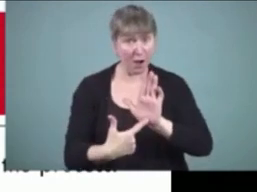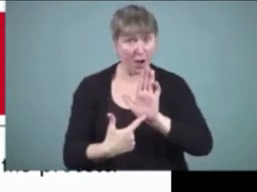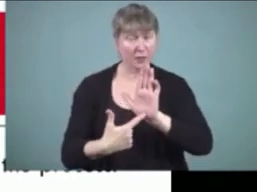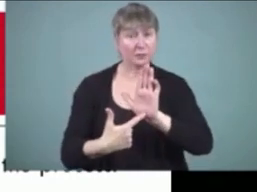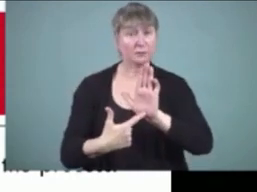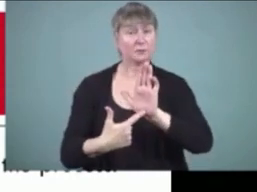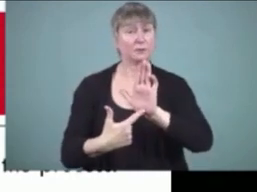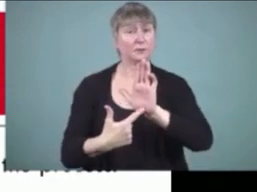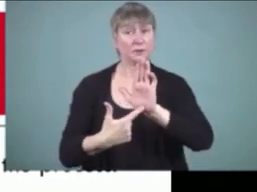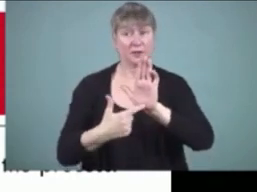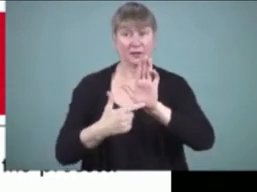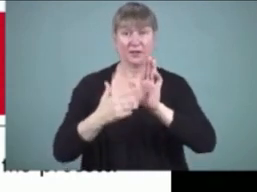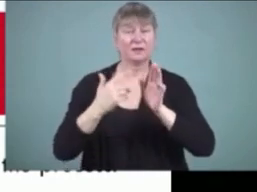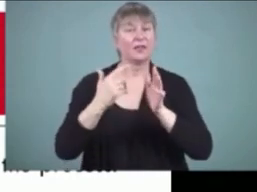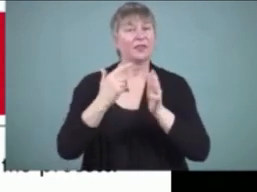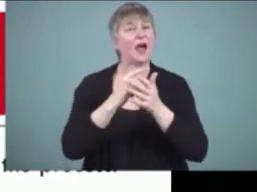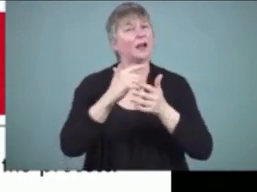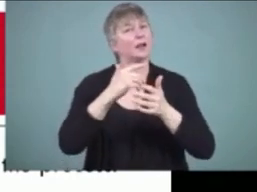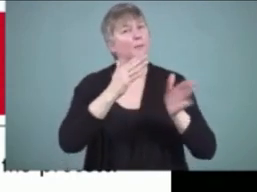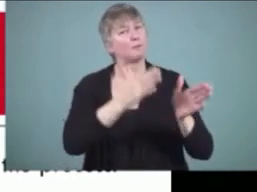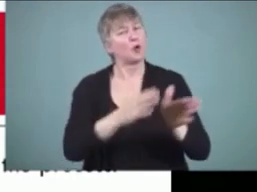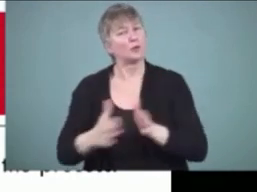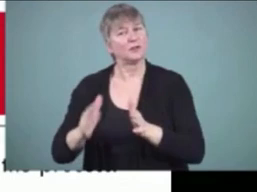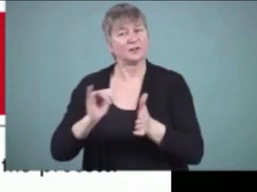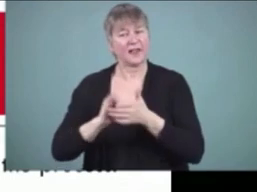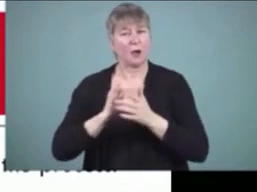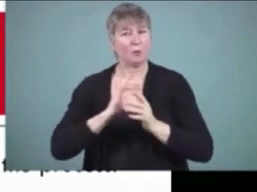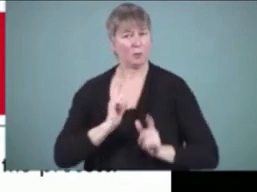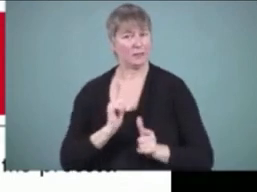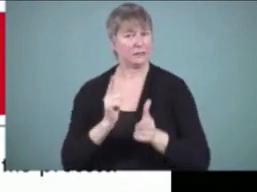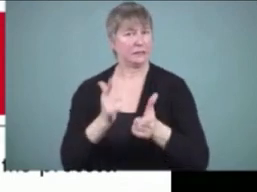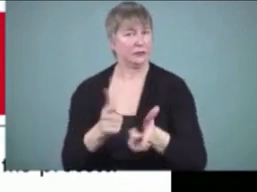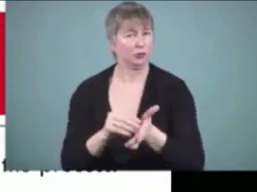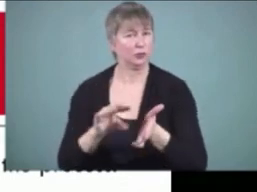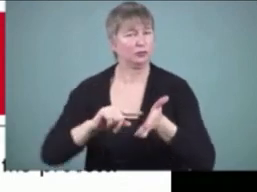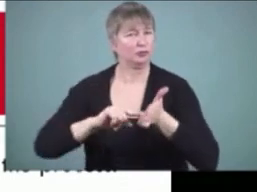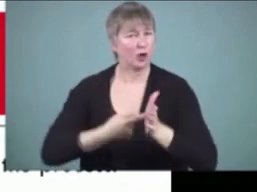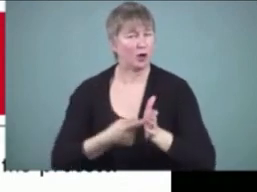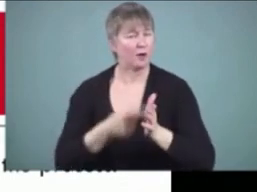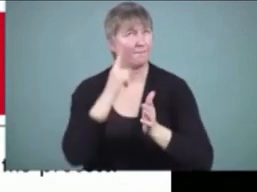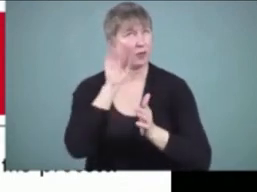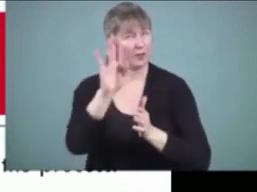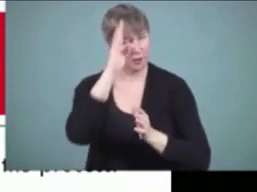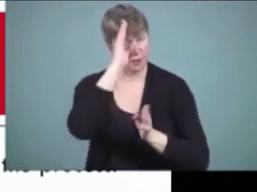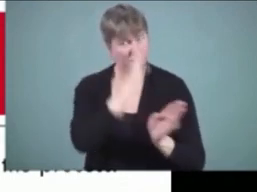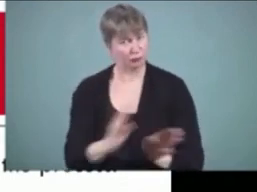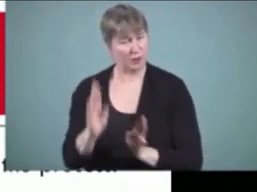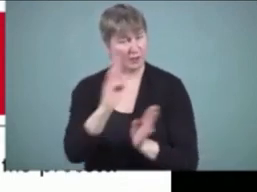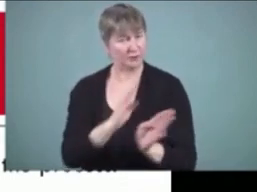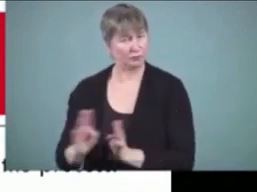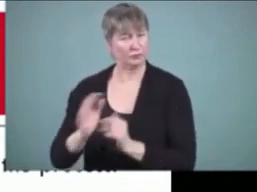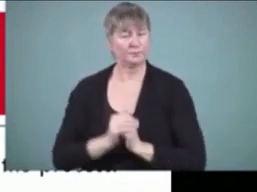um some of the things that we wanted the students to start doing as strategies when they wrote themselves